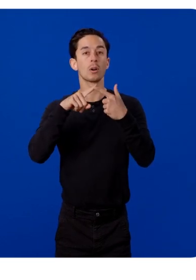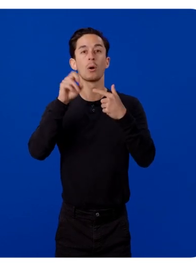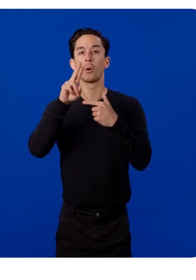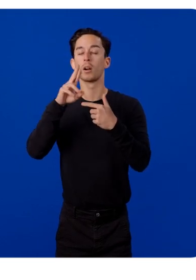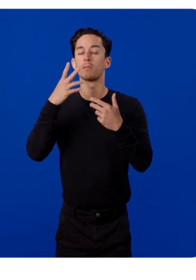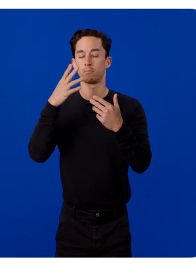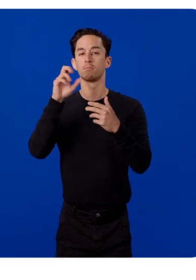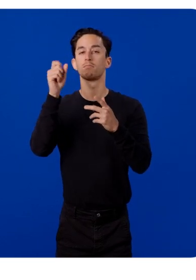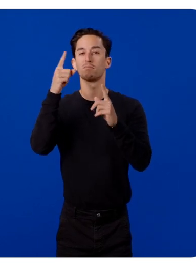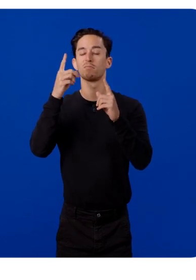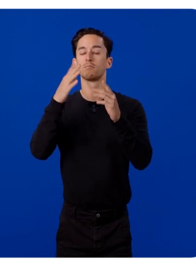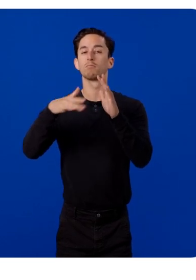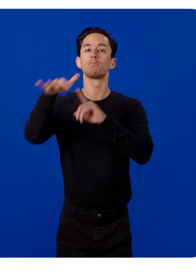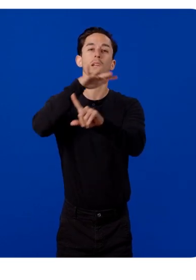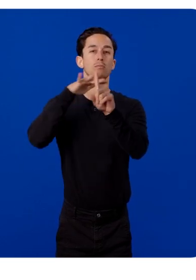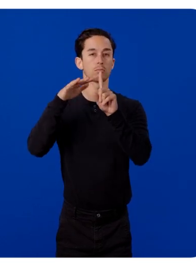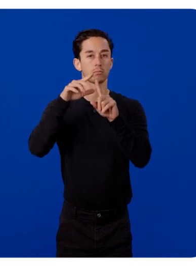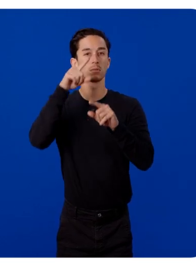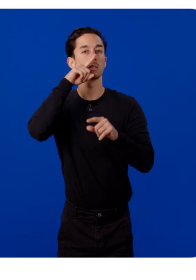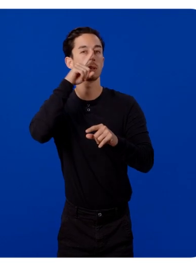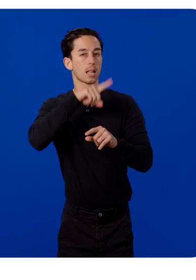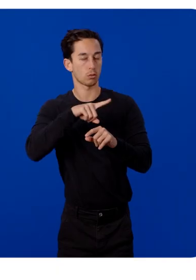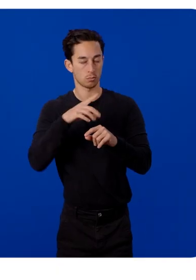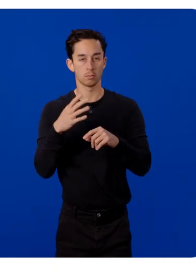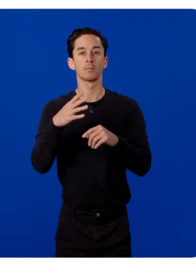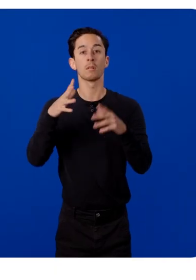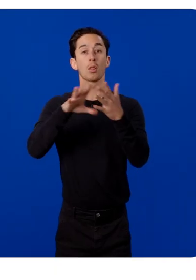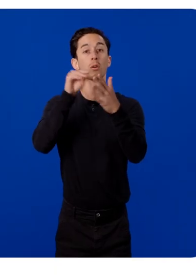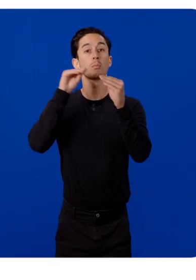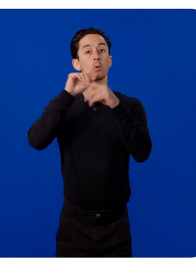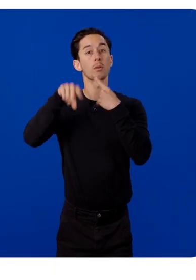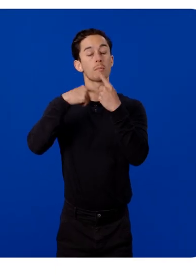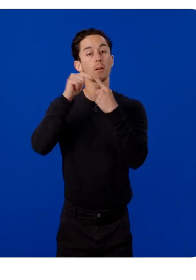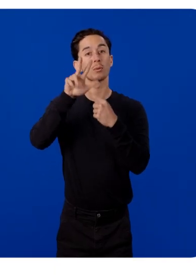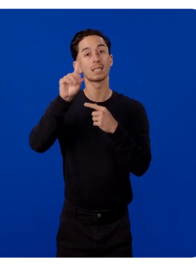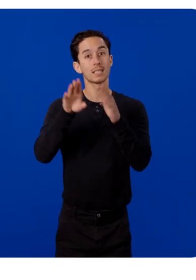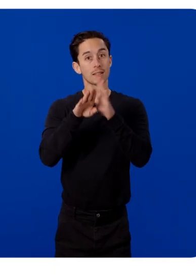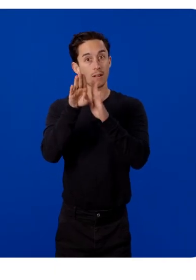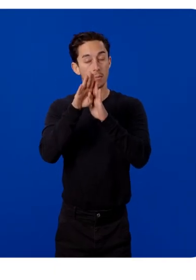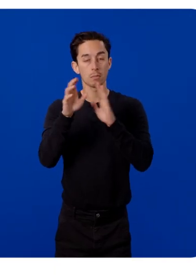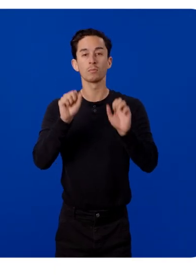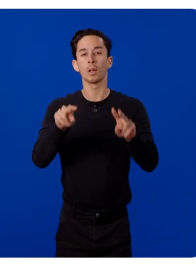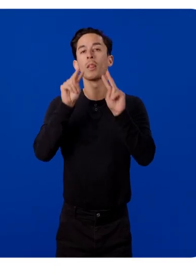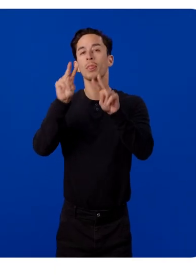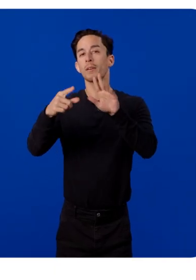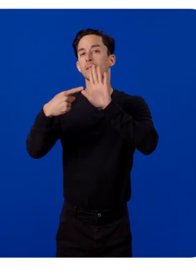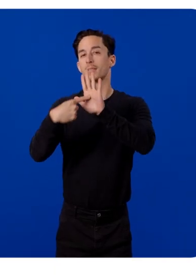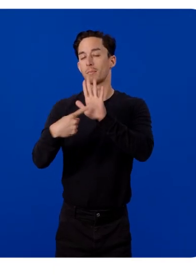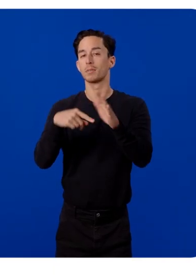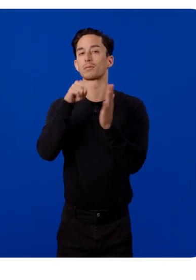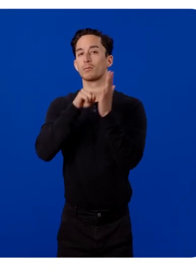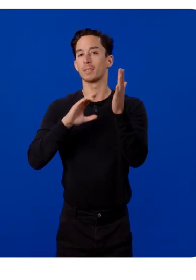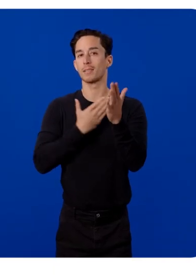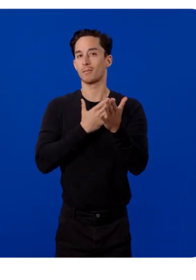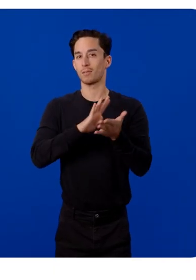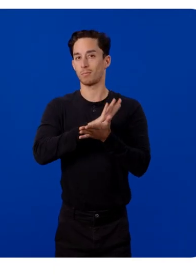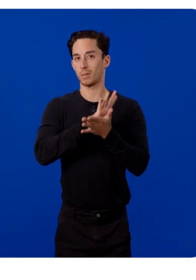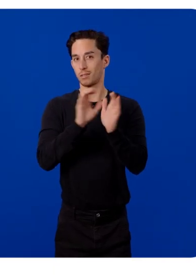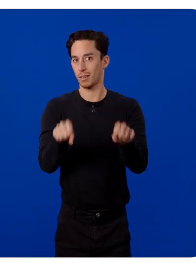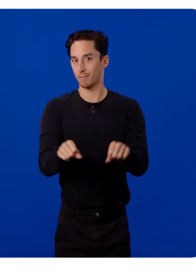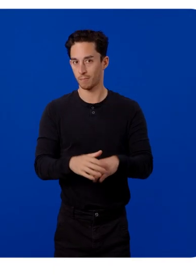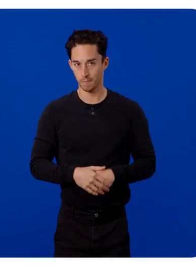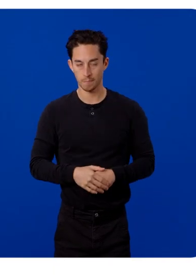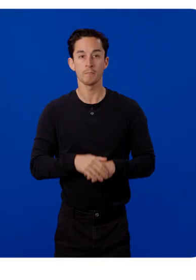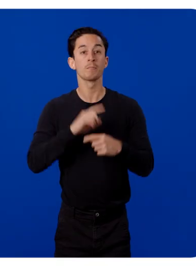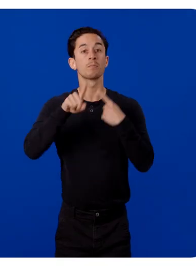or the upcoming Spatial Simulator. To learn more about 3D development with Spatial SDK, check out our samples and read up on our documentation.